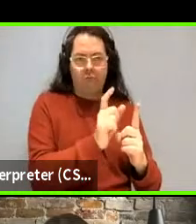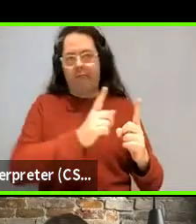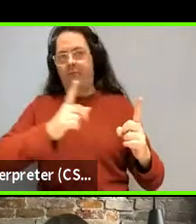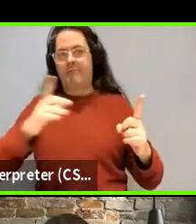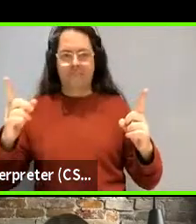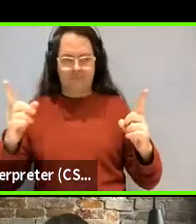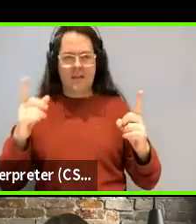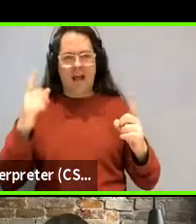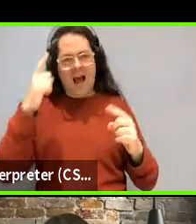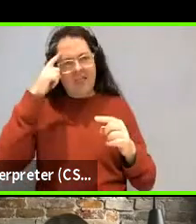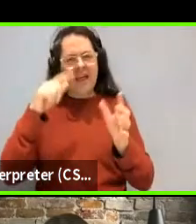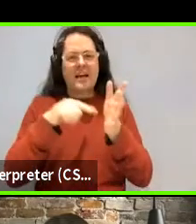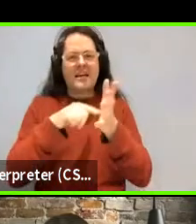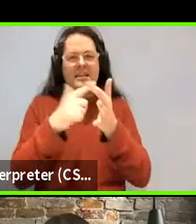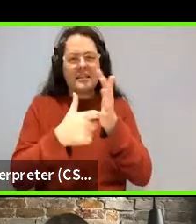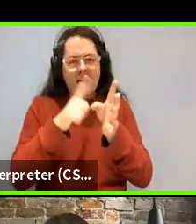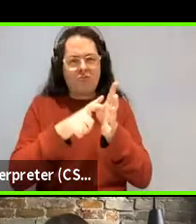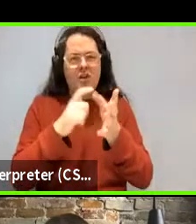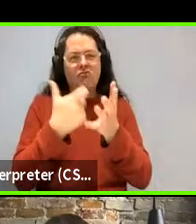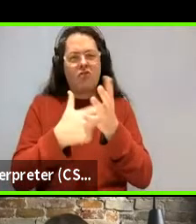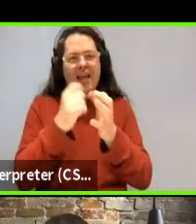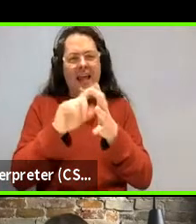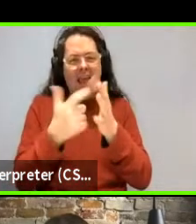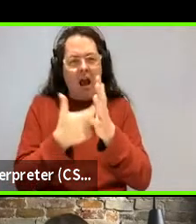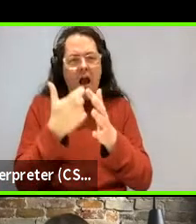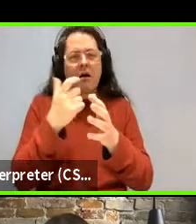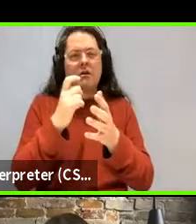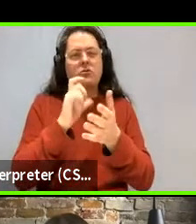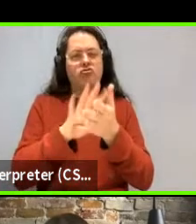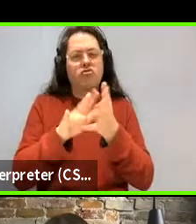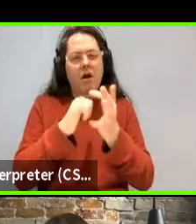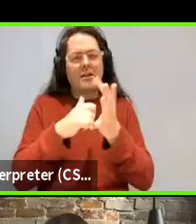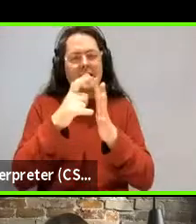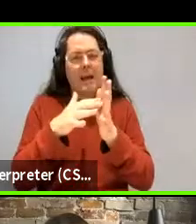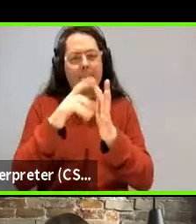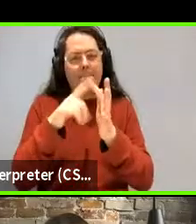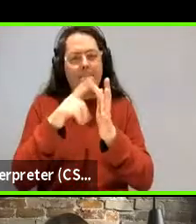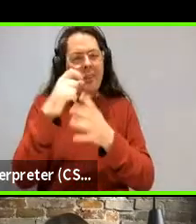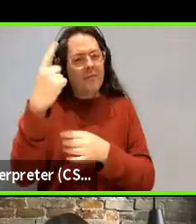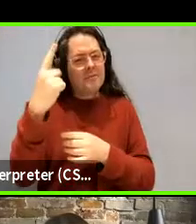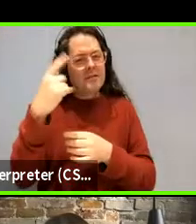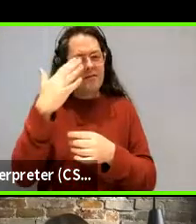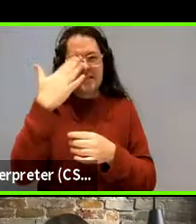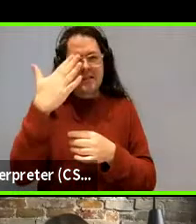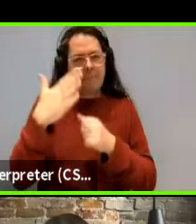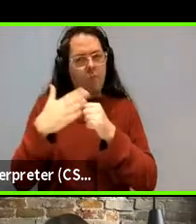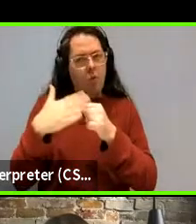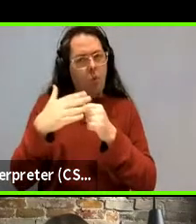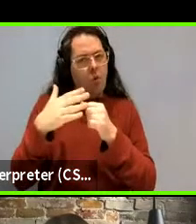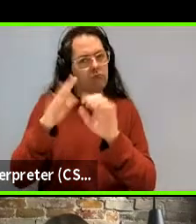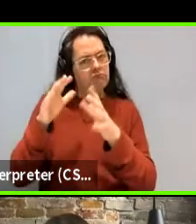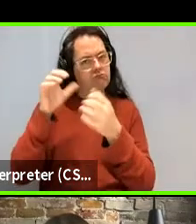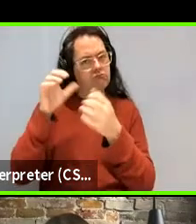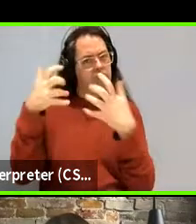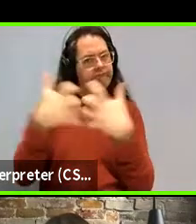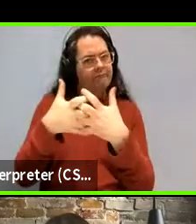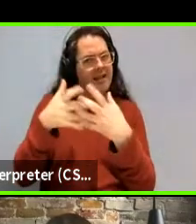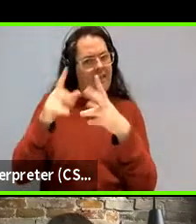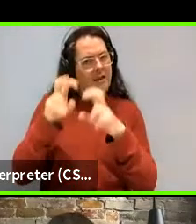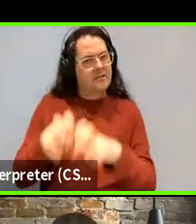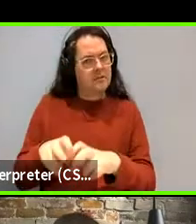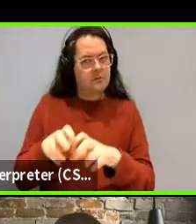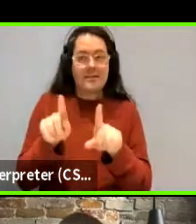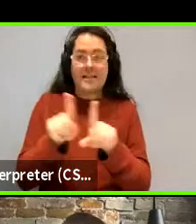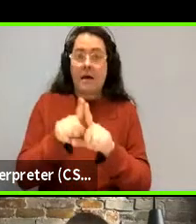uh, Terry Regeer and Charles Kemp and others, uh, is probably susceptible to that kind of analysis. So think of kinship terms, for